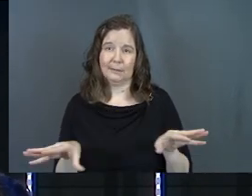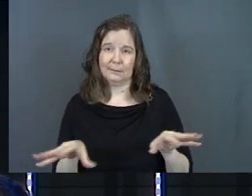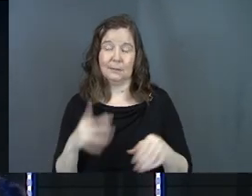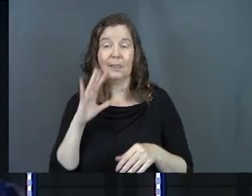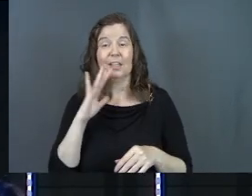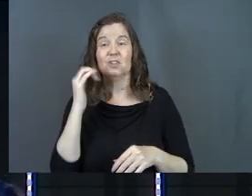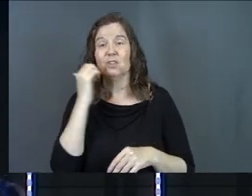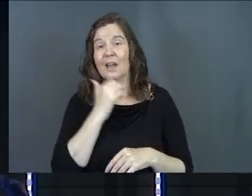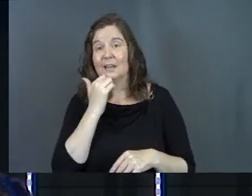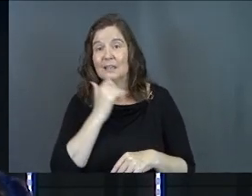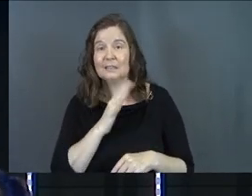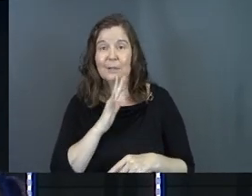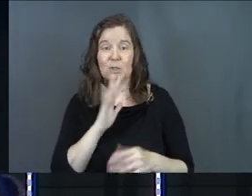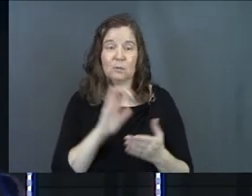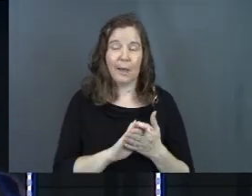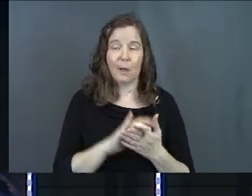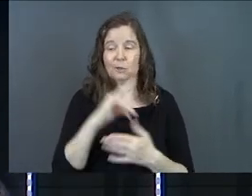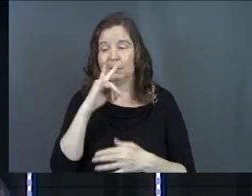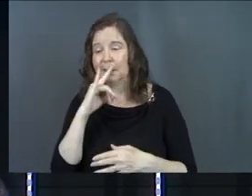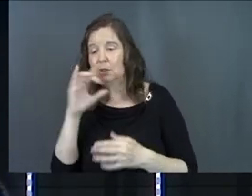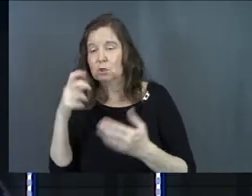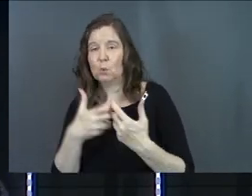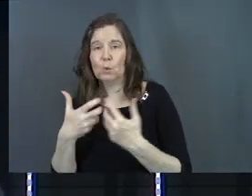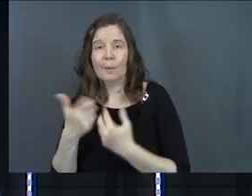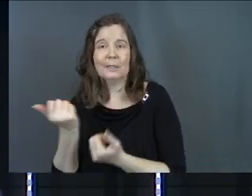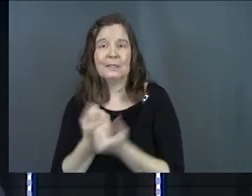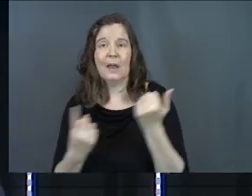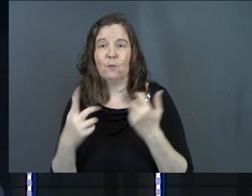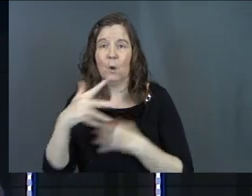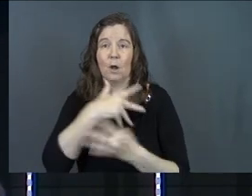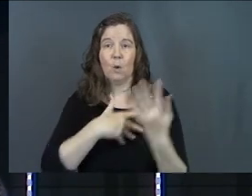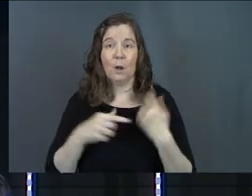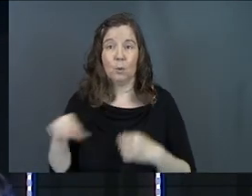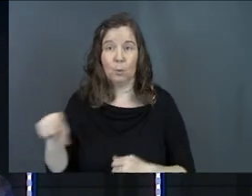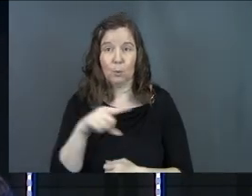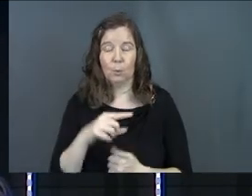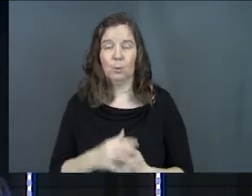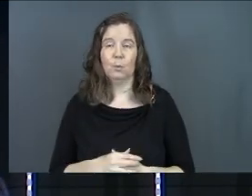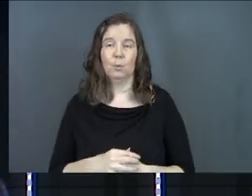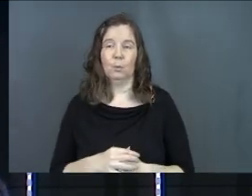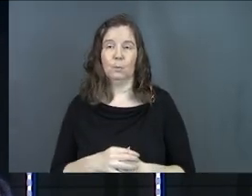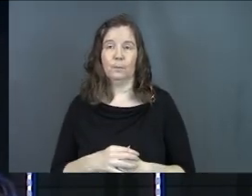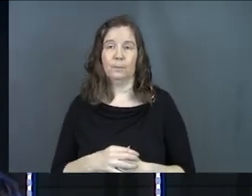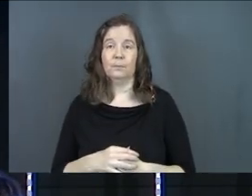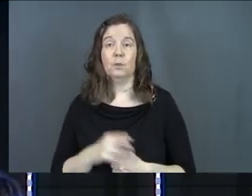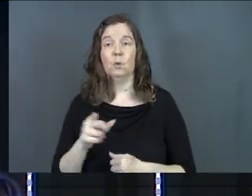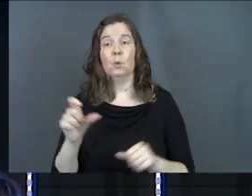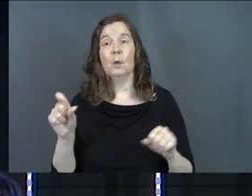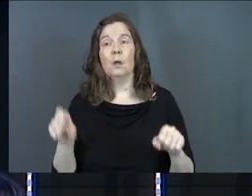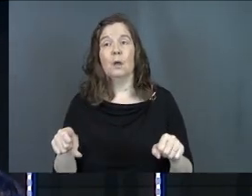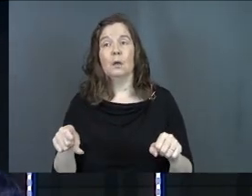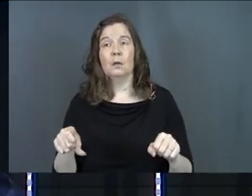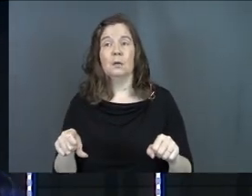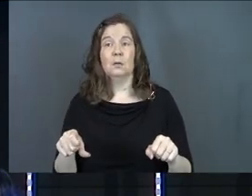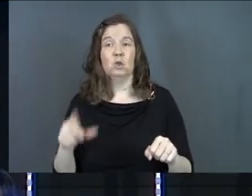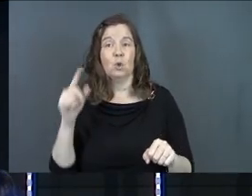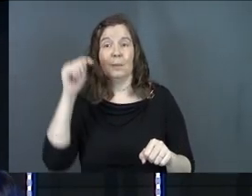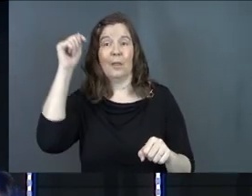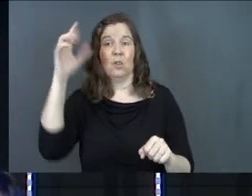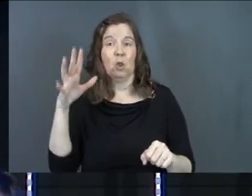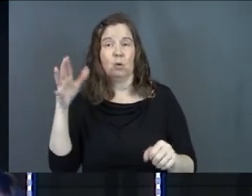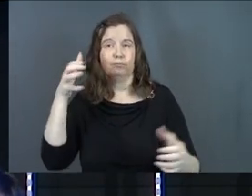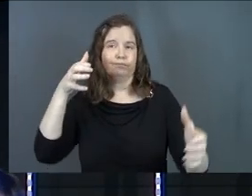So this is your day-to-day speaking to your spouse, your kids, your roommates, everybody around you. You can be a